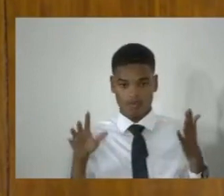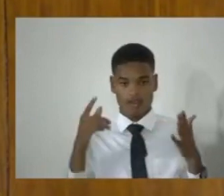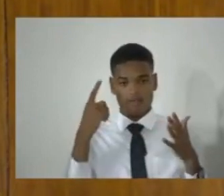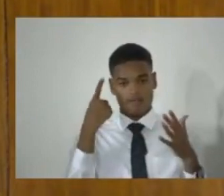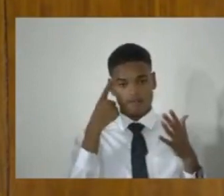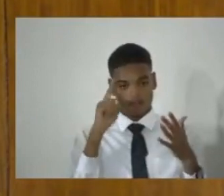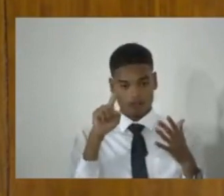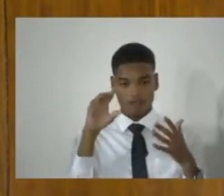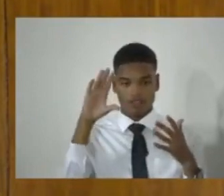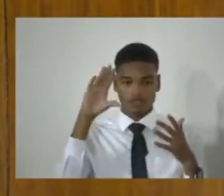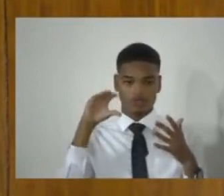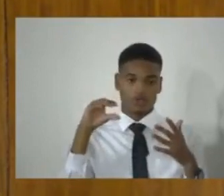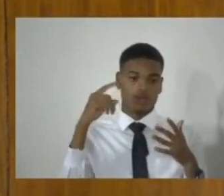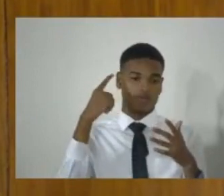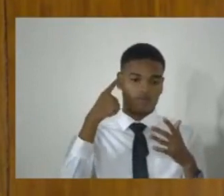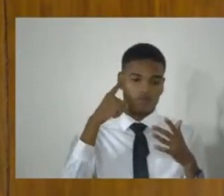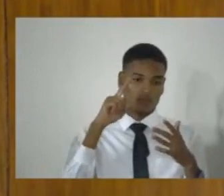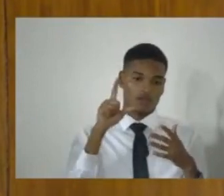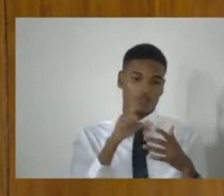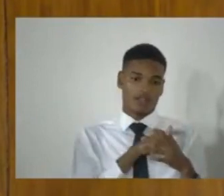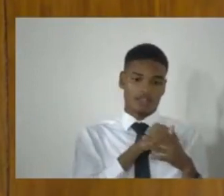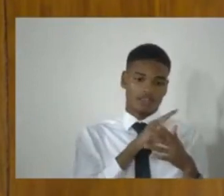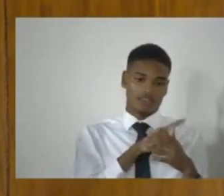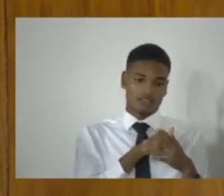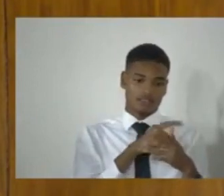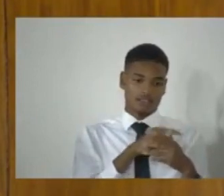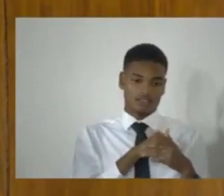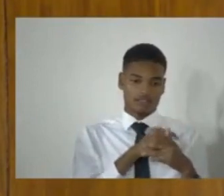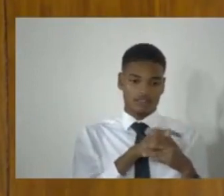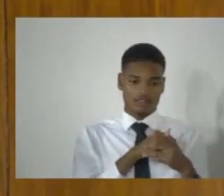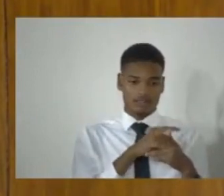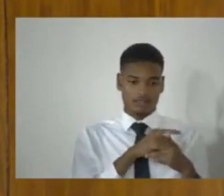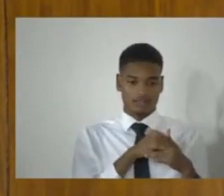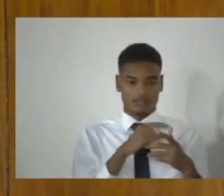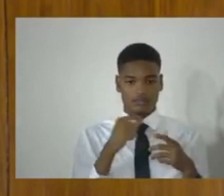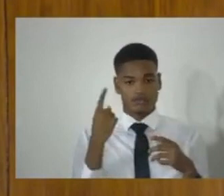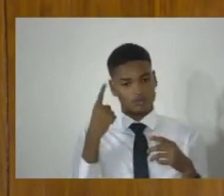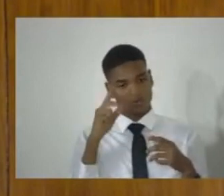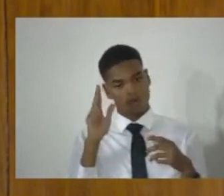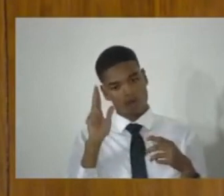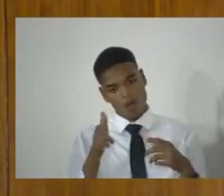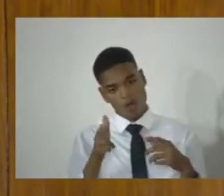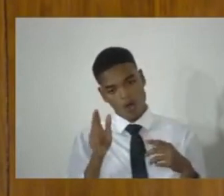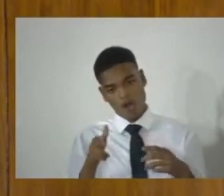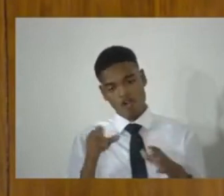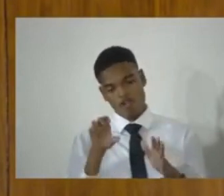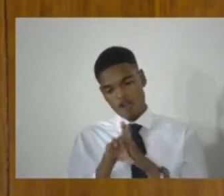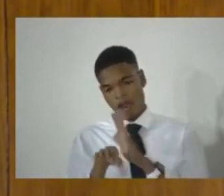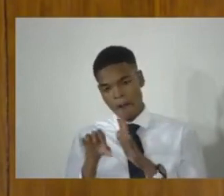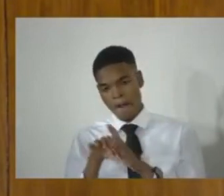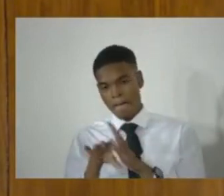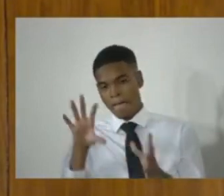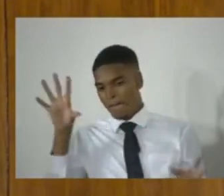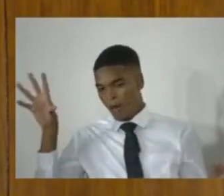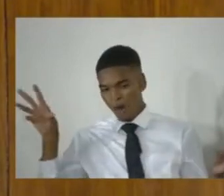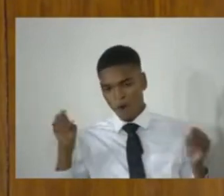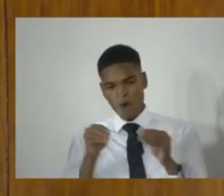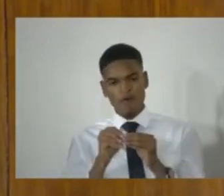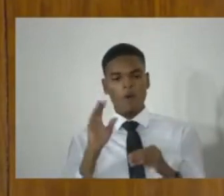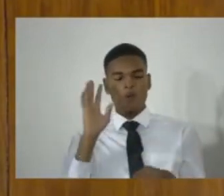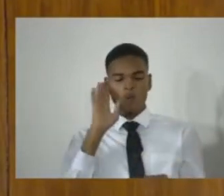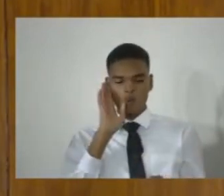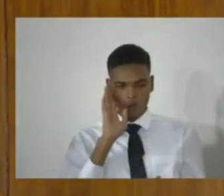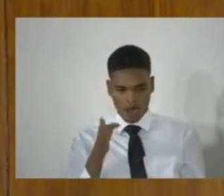discount for guilty plea statutory regime from firearms offenses altogether is going to result